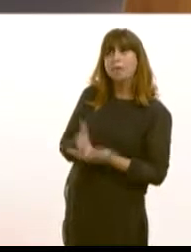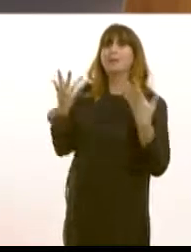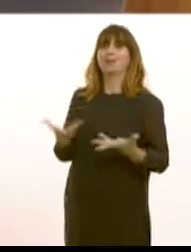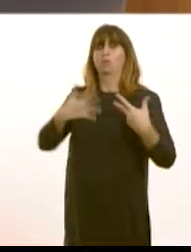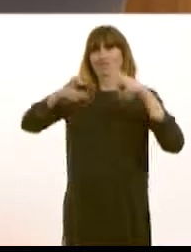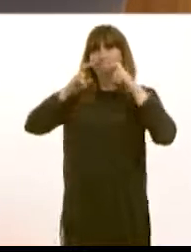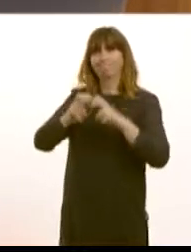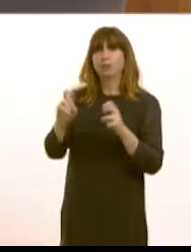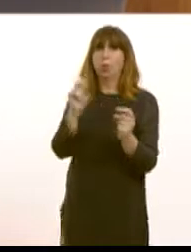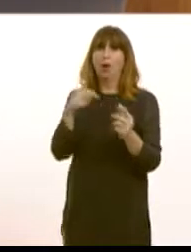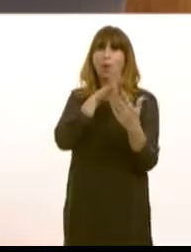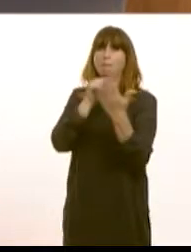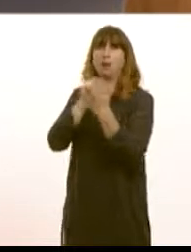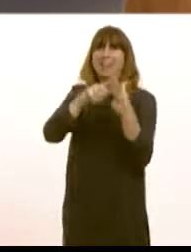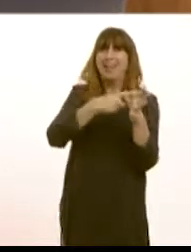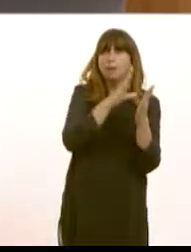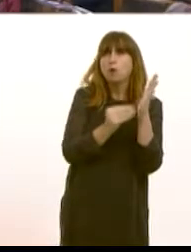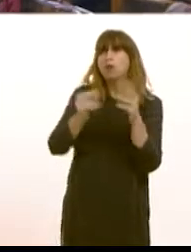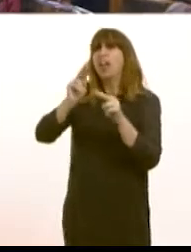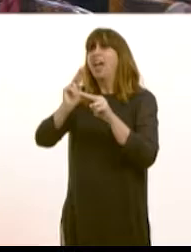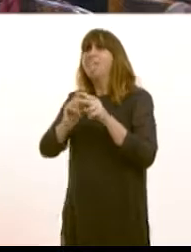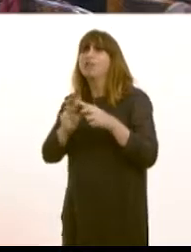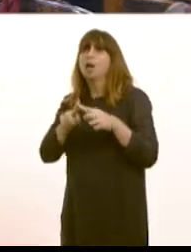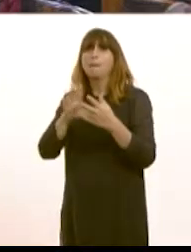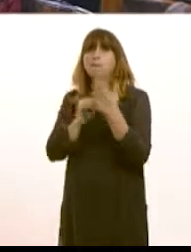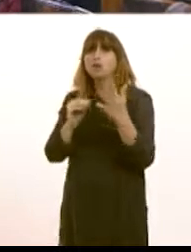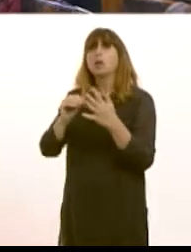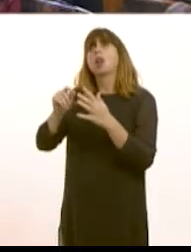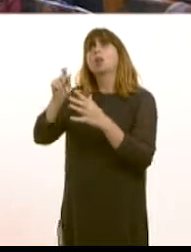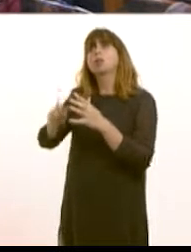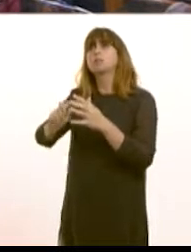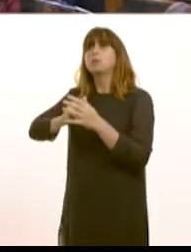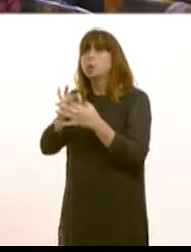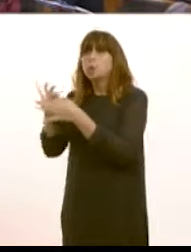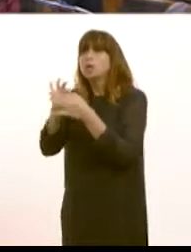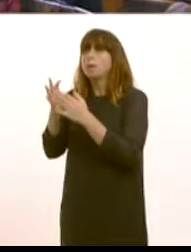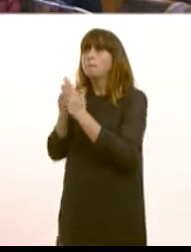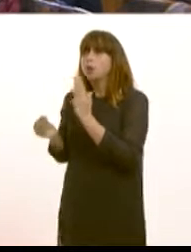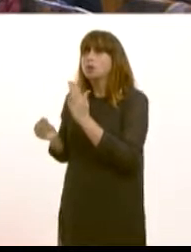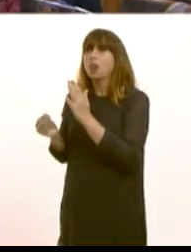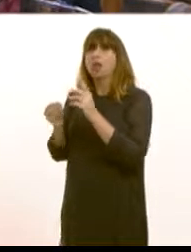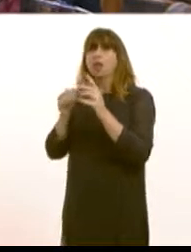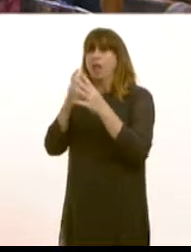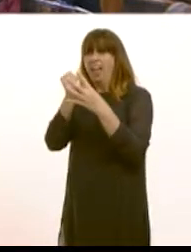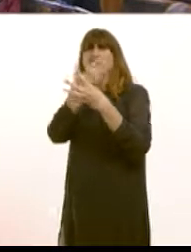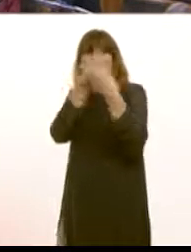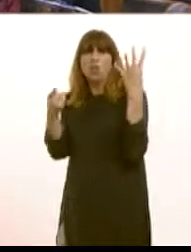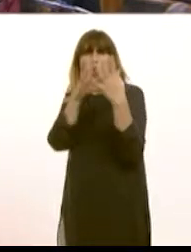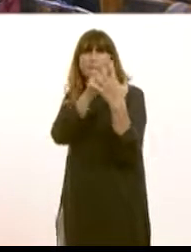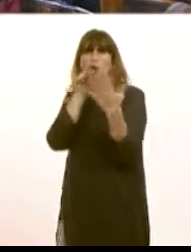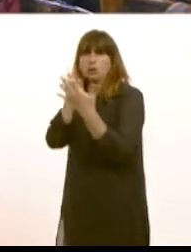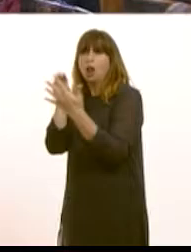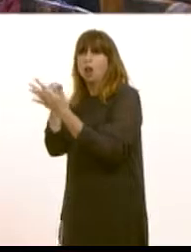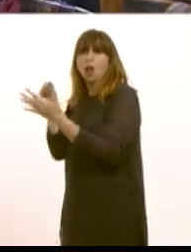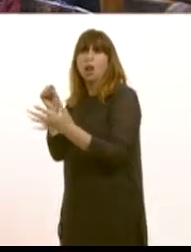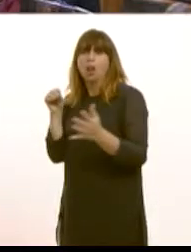now is what kind of model we need. Is it the EA model? Is it the EFTA model? Is it a customs union model? Is it a free trade agreement model? Those are the four models that deliver at